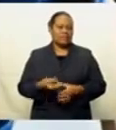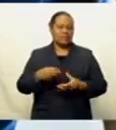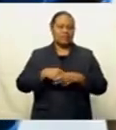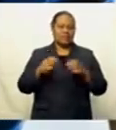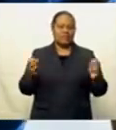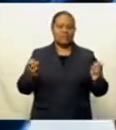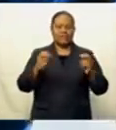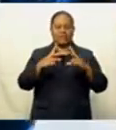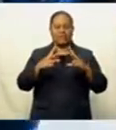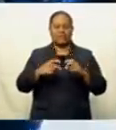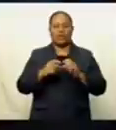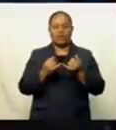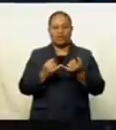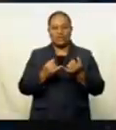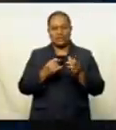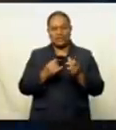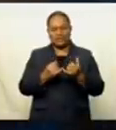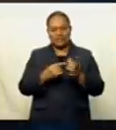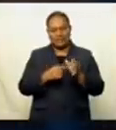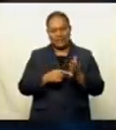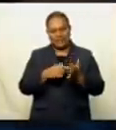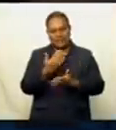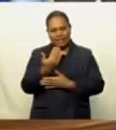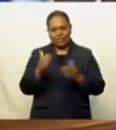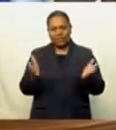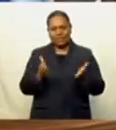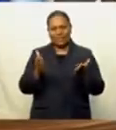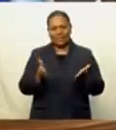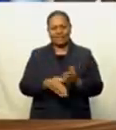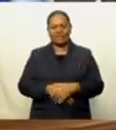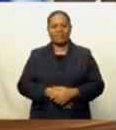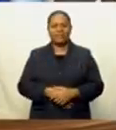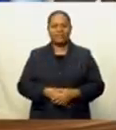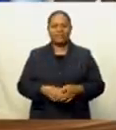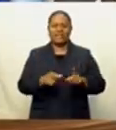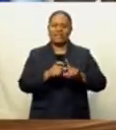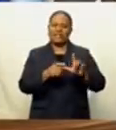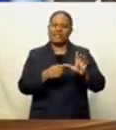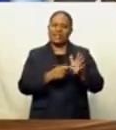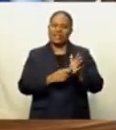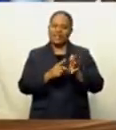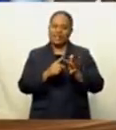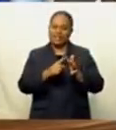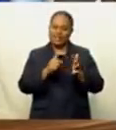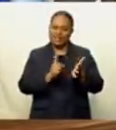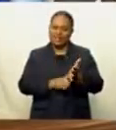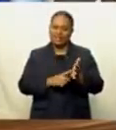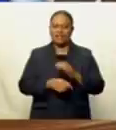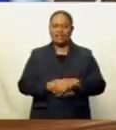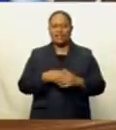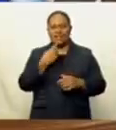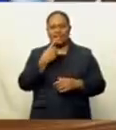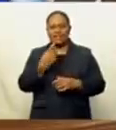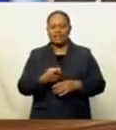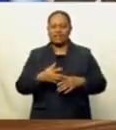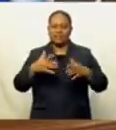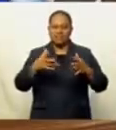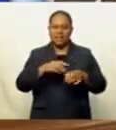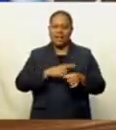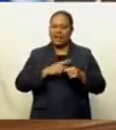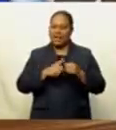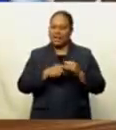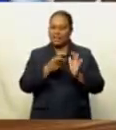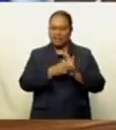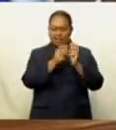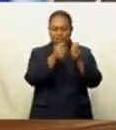on Saturday. Vinny Narakao Tonga, FBC Sports. Daniel Saifiti sealed the win for the Knights, scoring a last-minute try